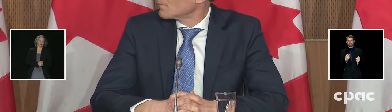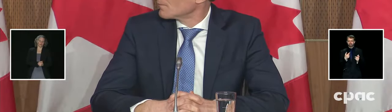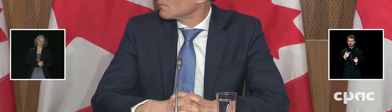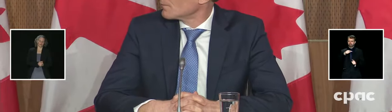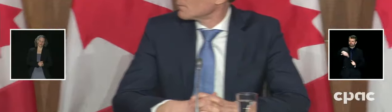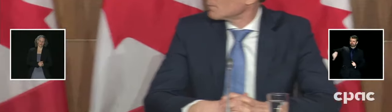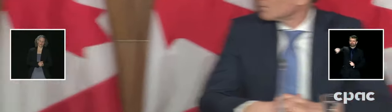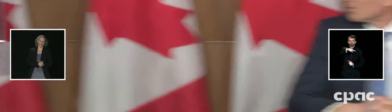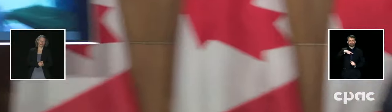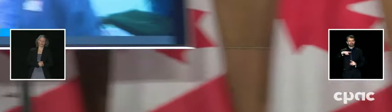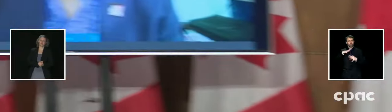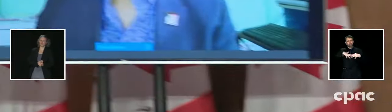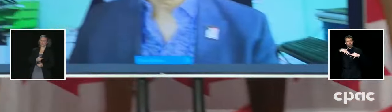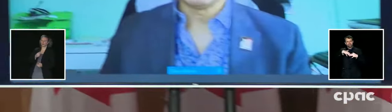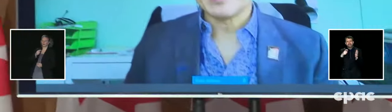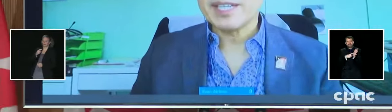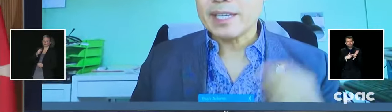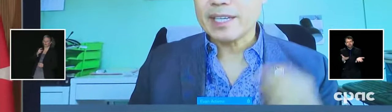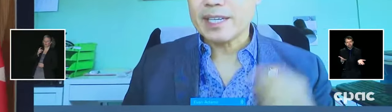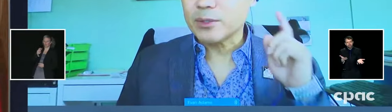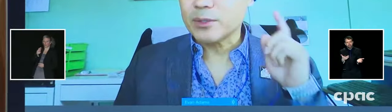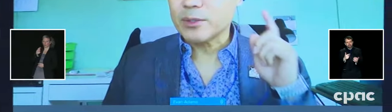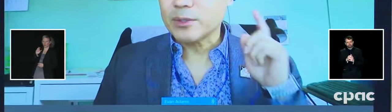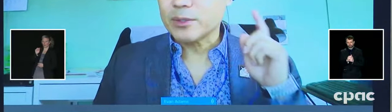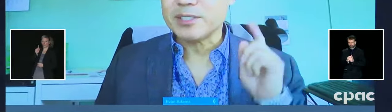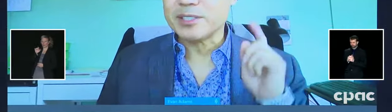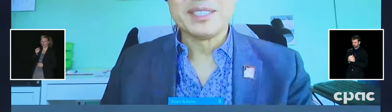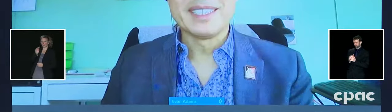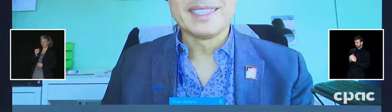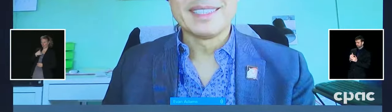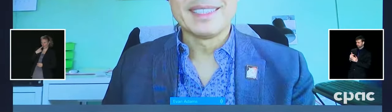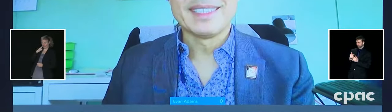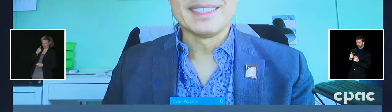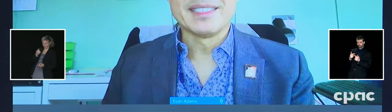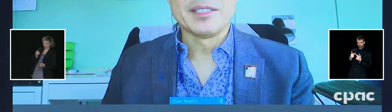I think with that question directed at me, I can't quite hear very well.